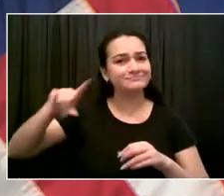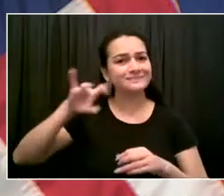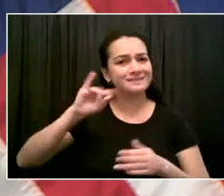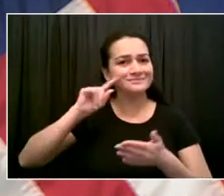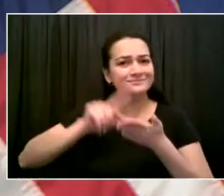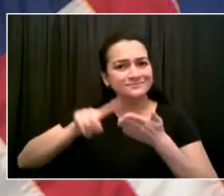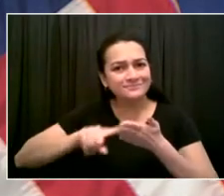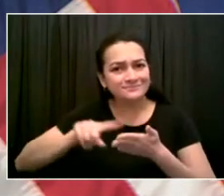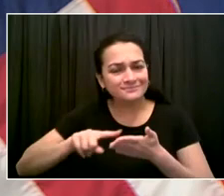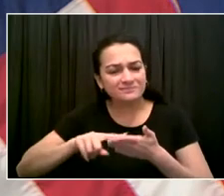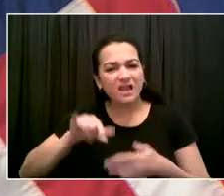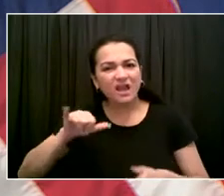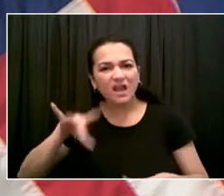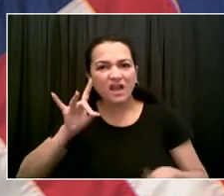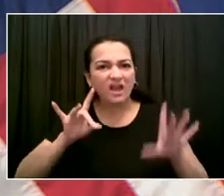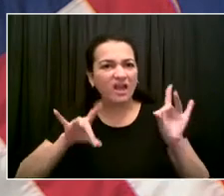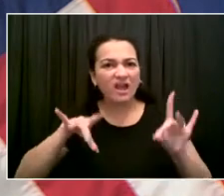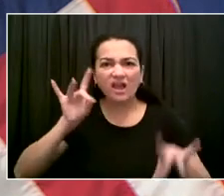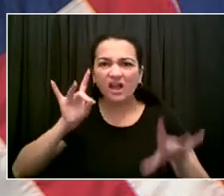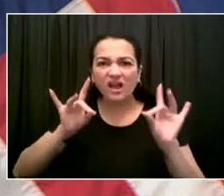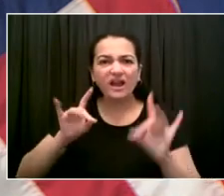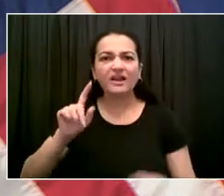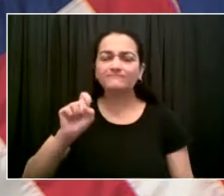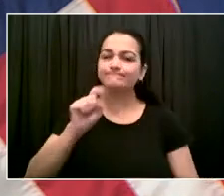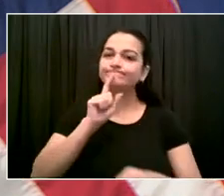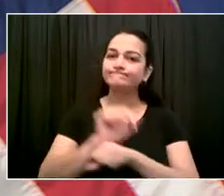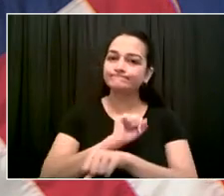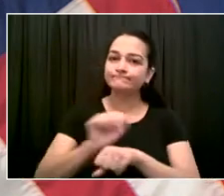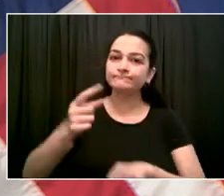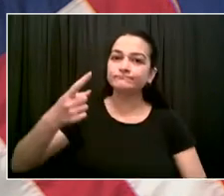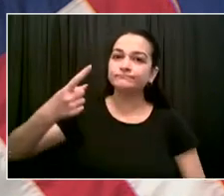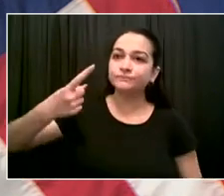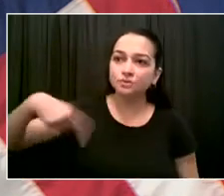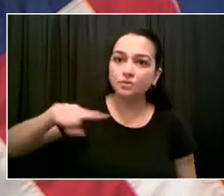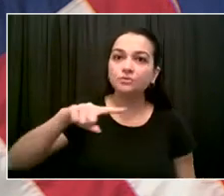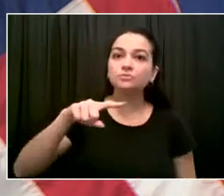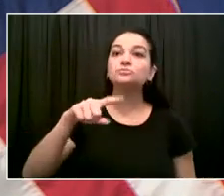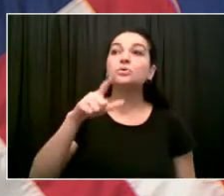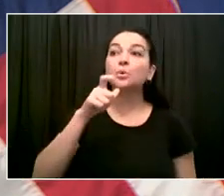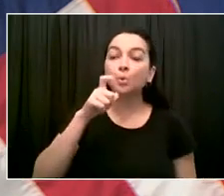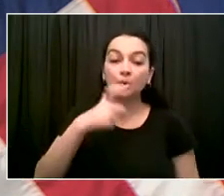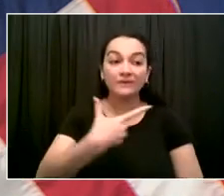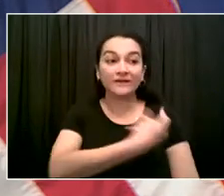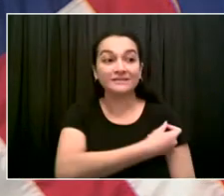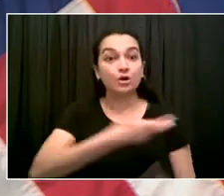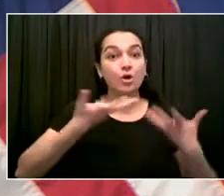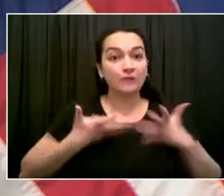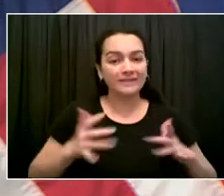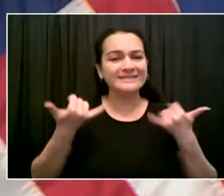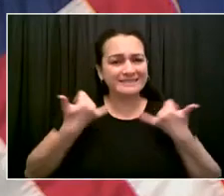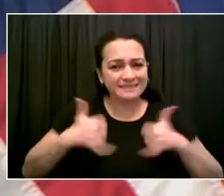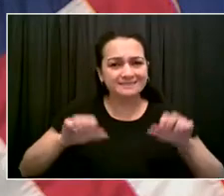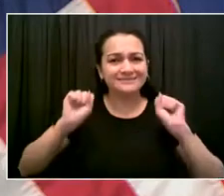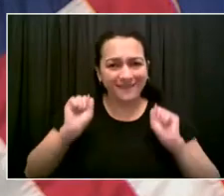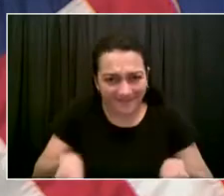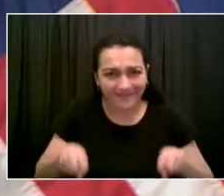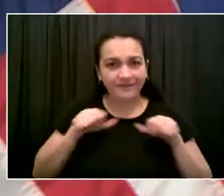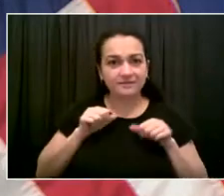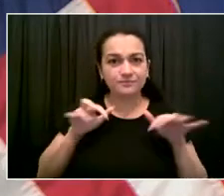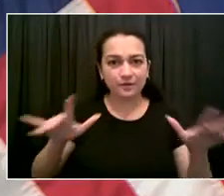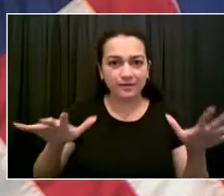everyone to wear a mask in public indoor settings. But the important parts for us to seize onto